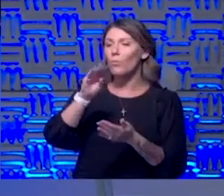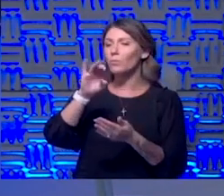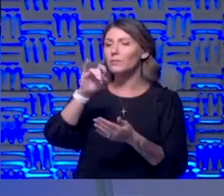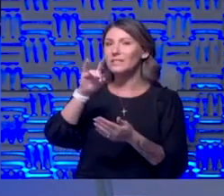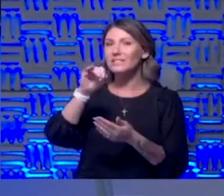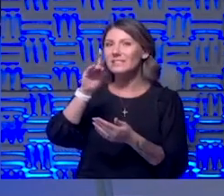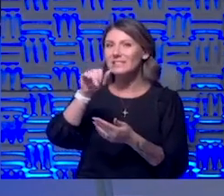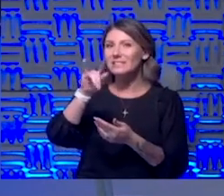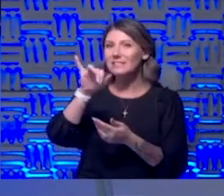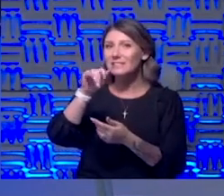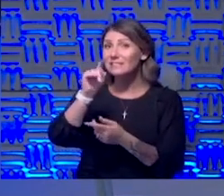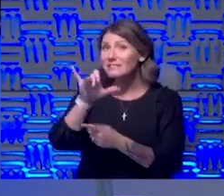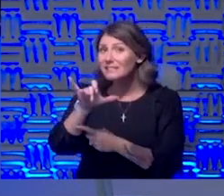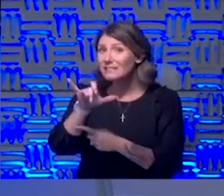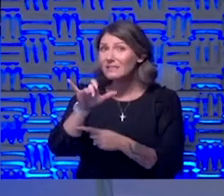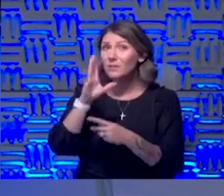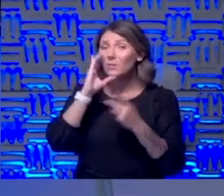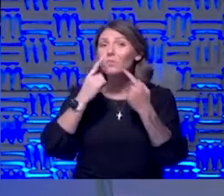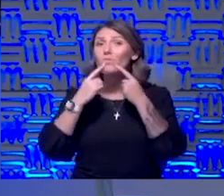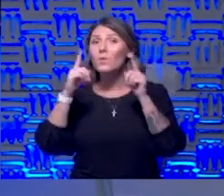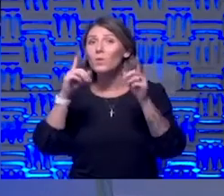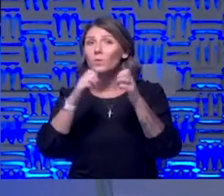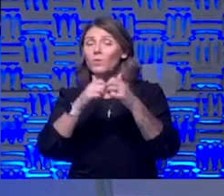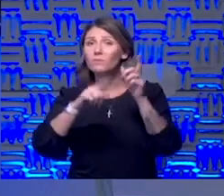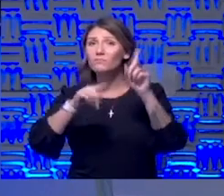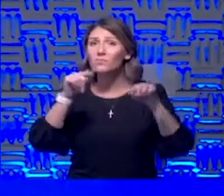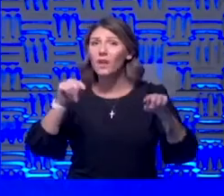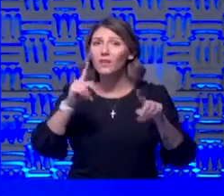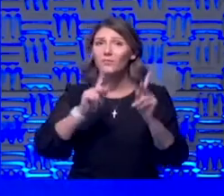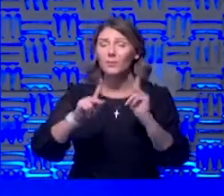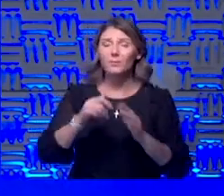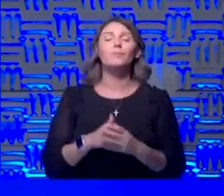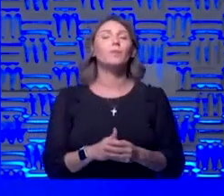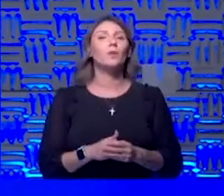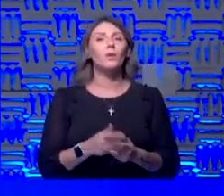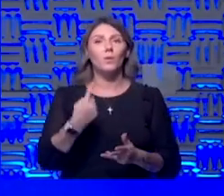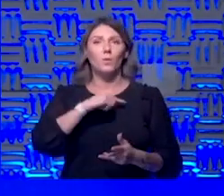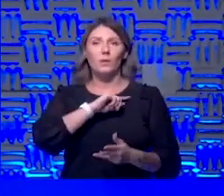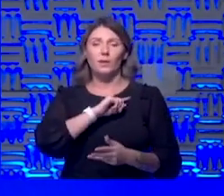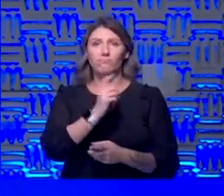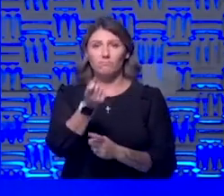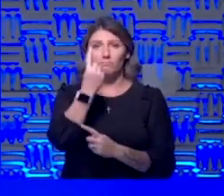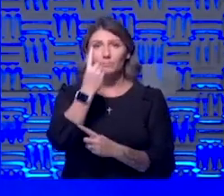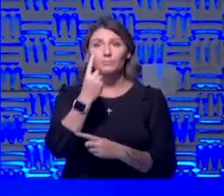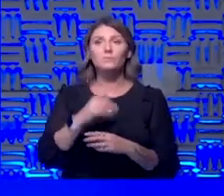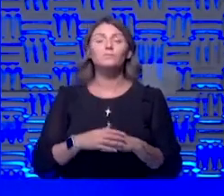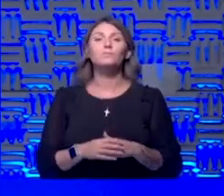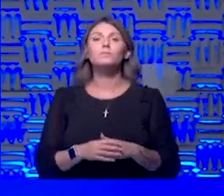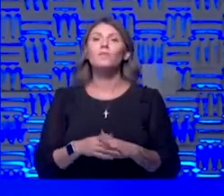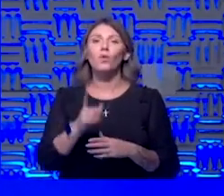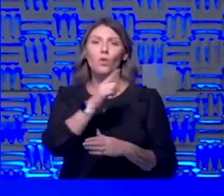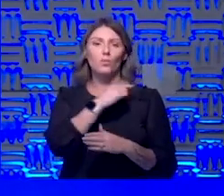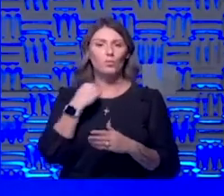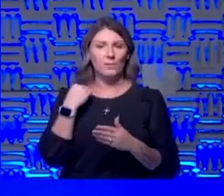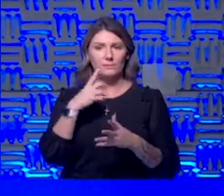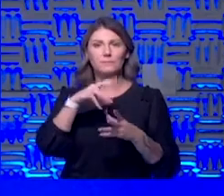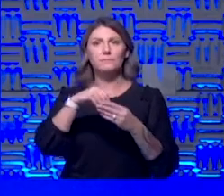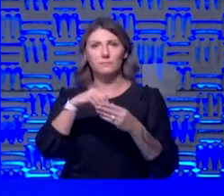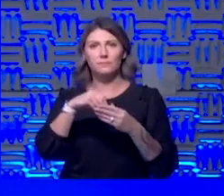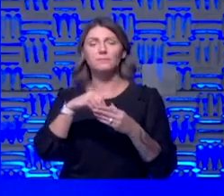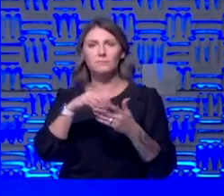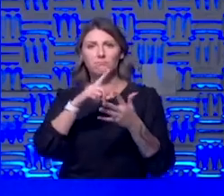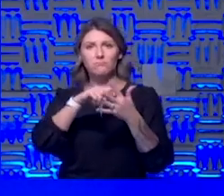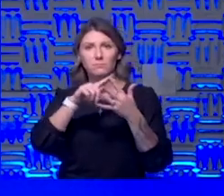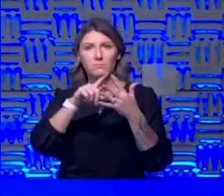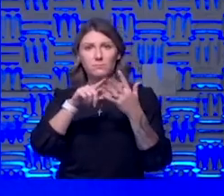work in different people you know we we understand that certainly um there are risk factors of